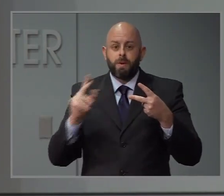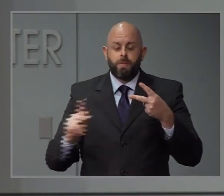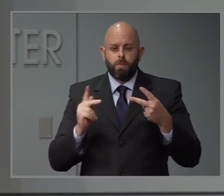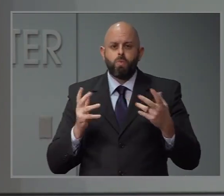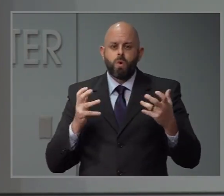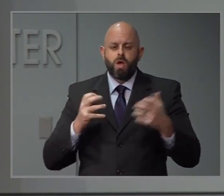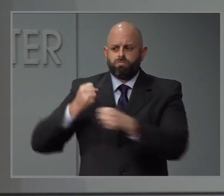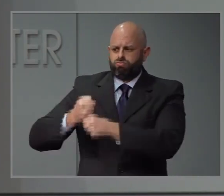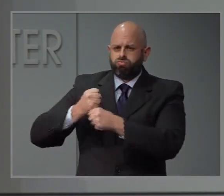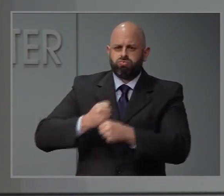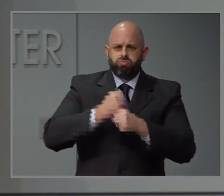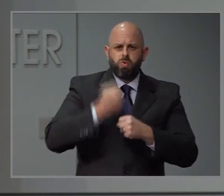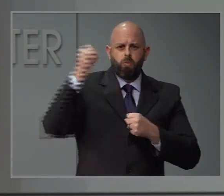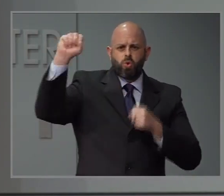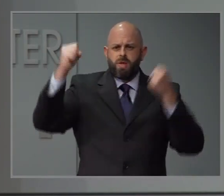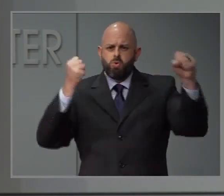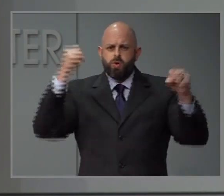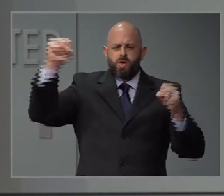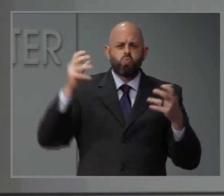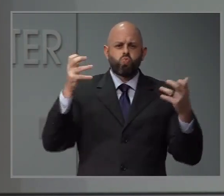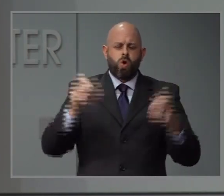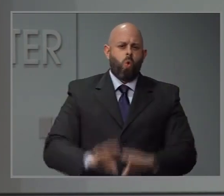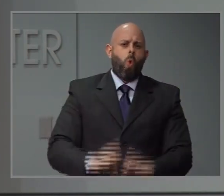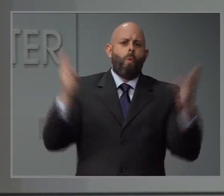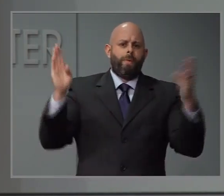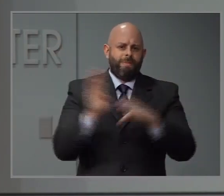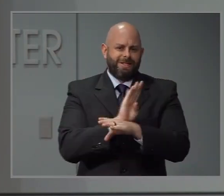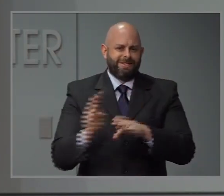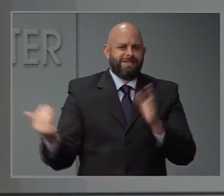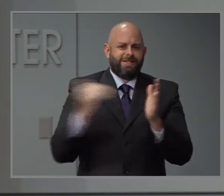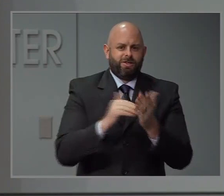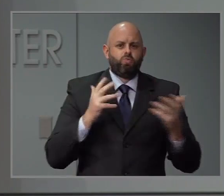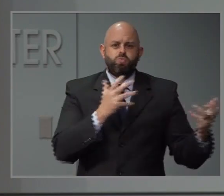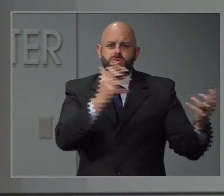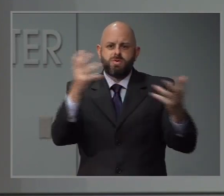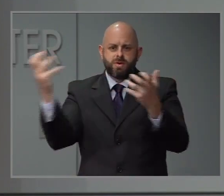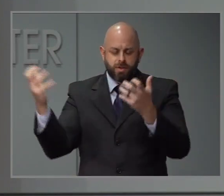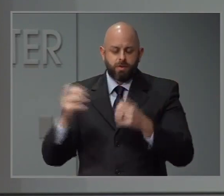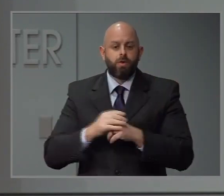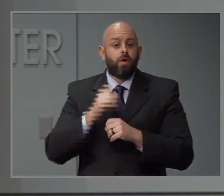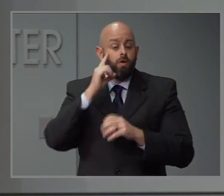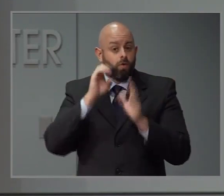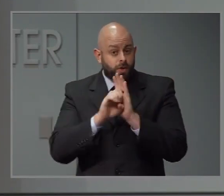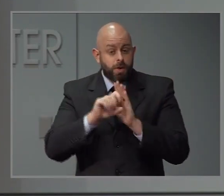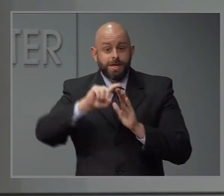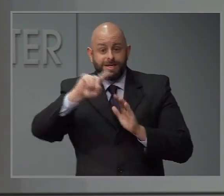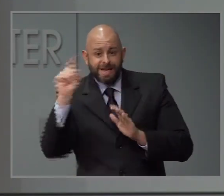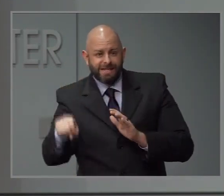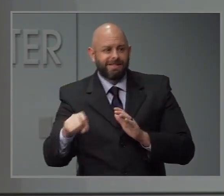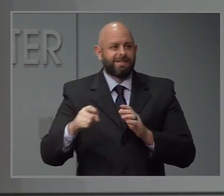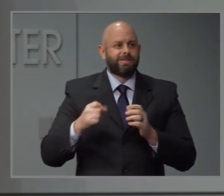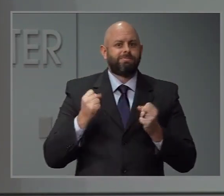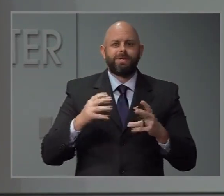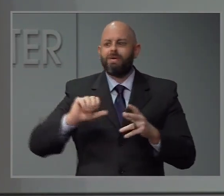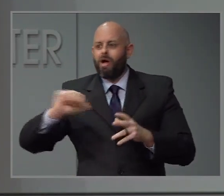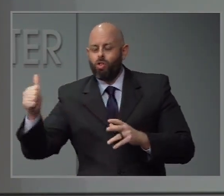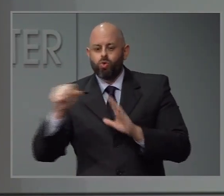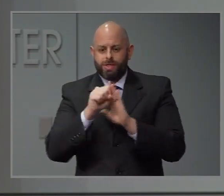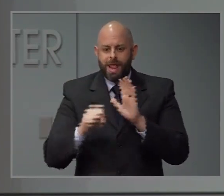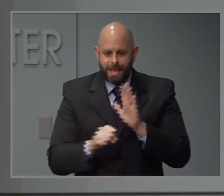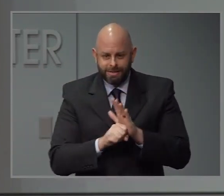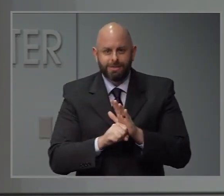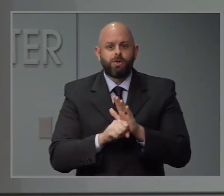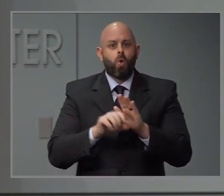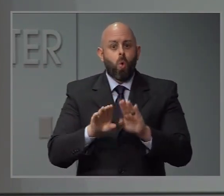South Carolina looking at rolling back some business restrictions. Texas rolling them back as well. Why is North Carolina not in a